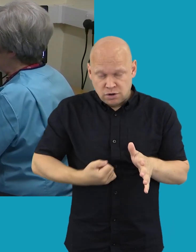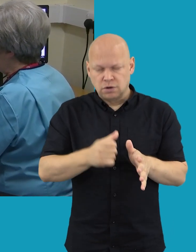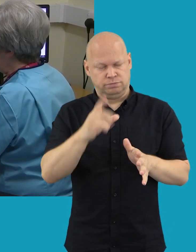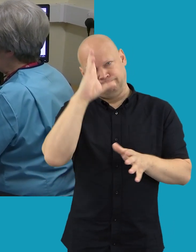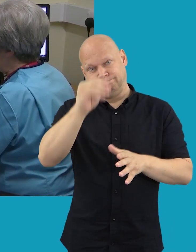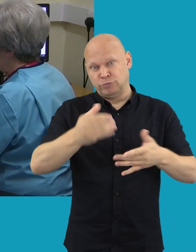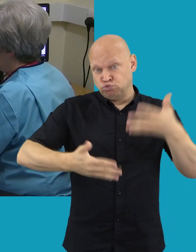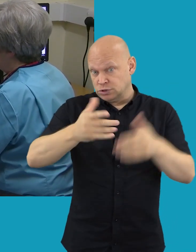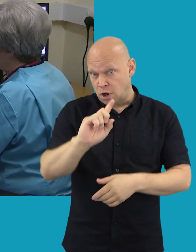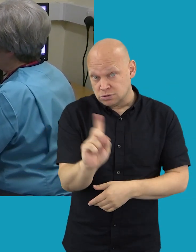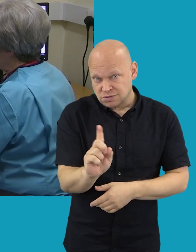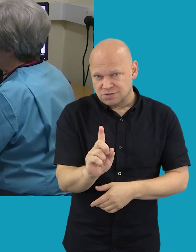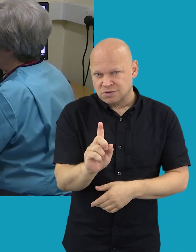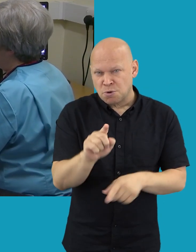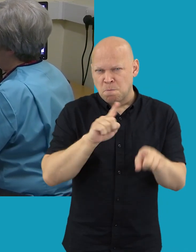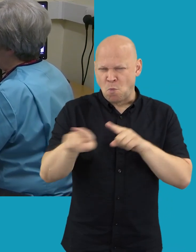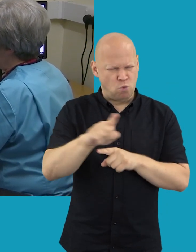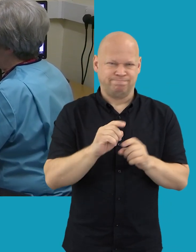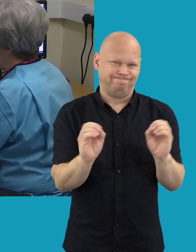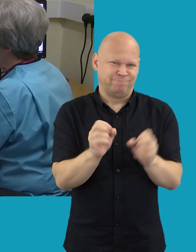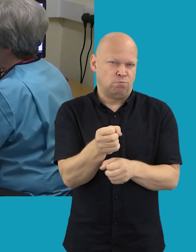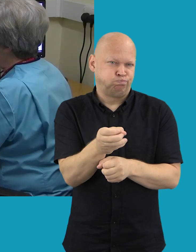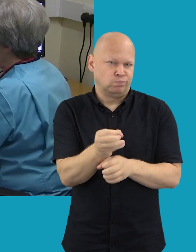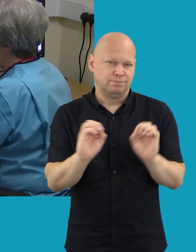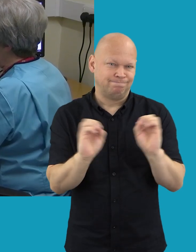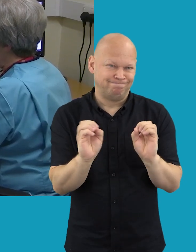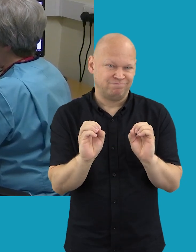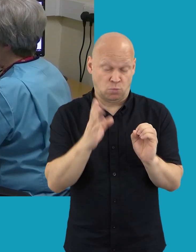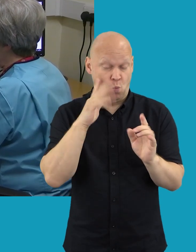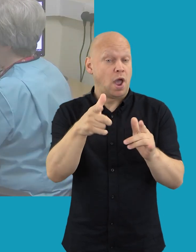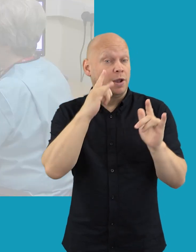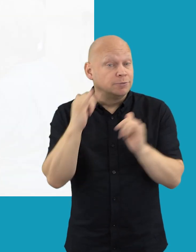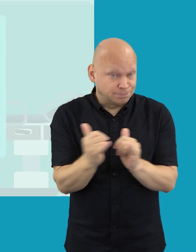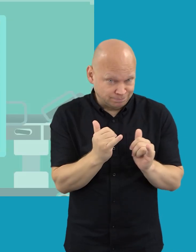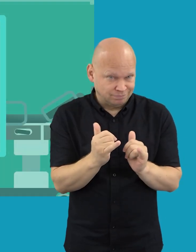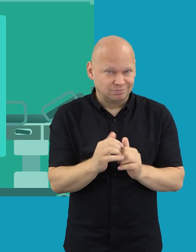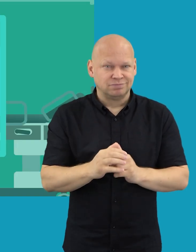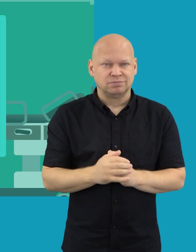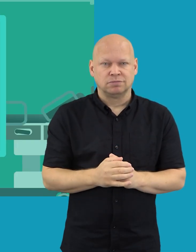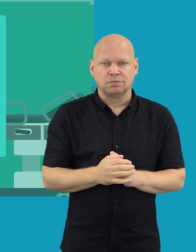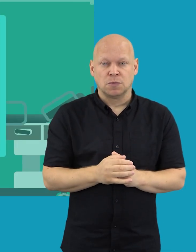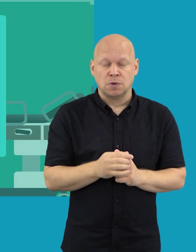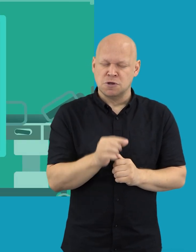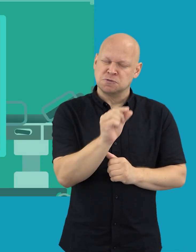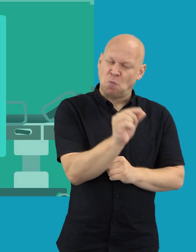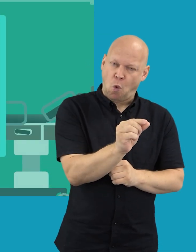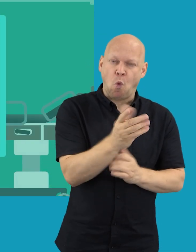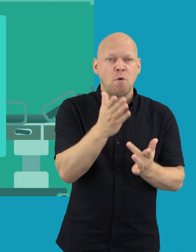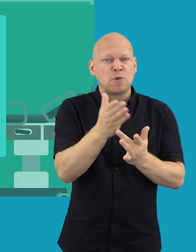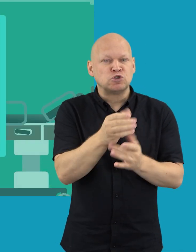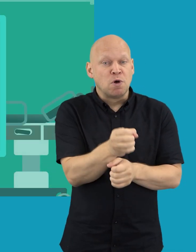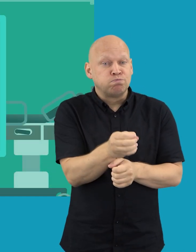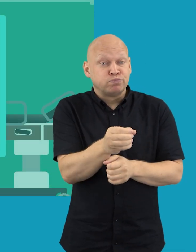results straight away. Most people will have no aneurysm when they are scanned. If a small or medium